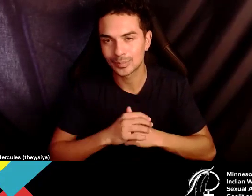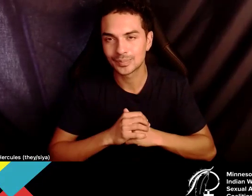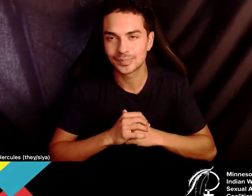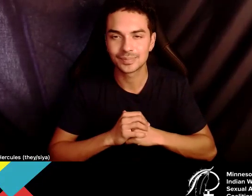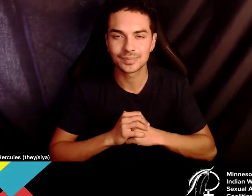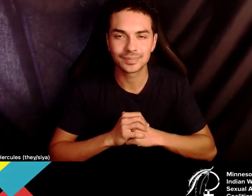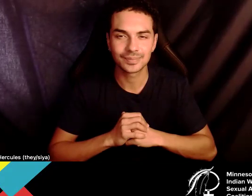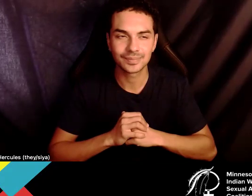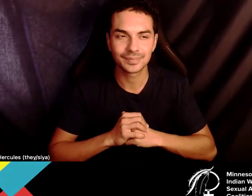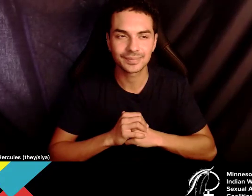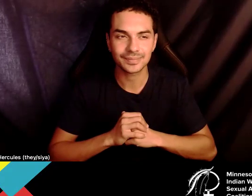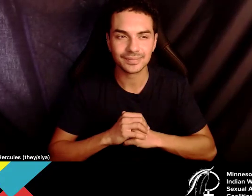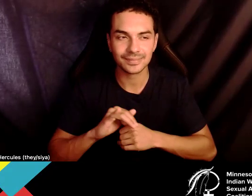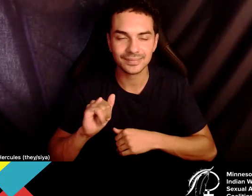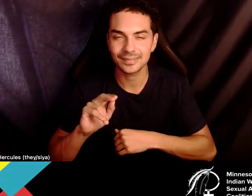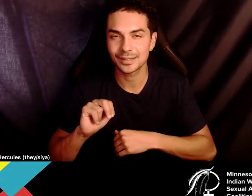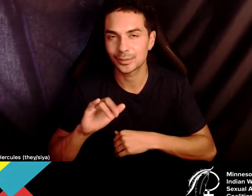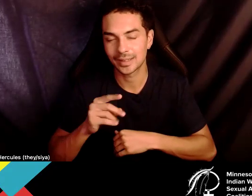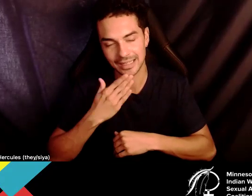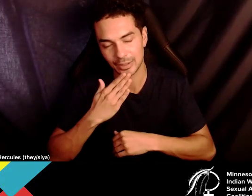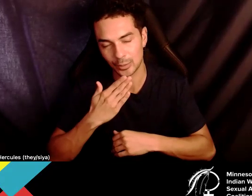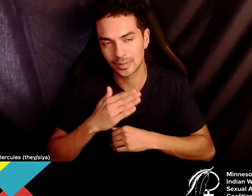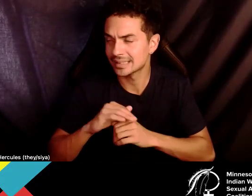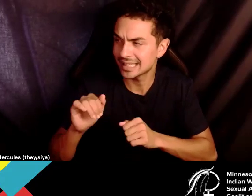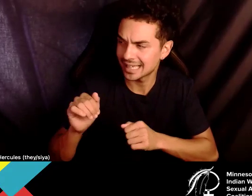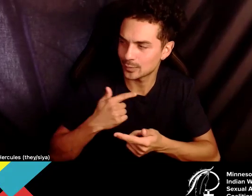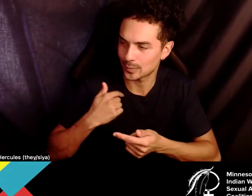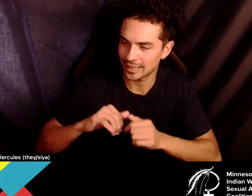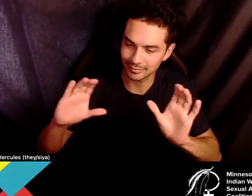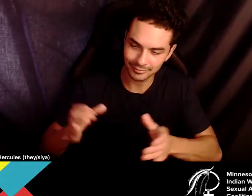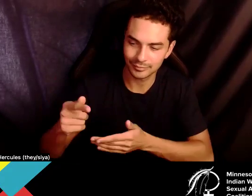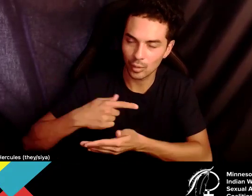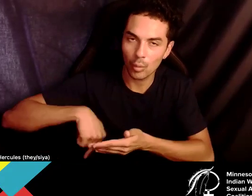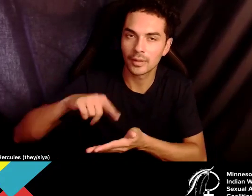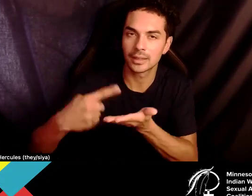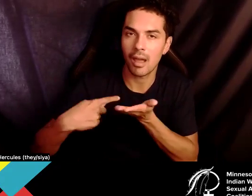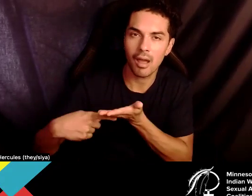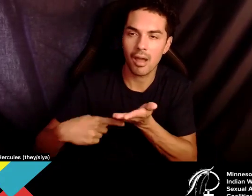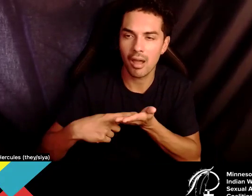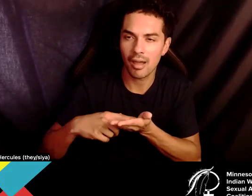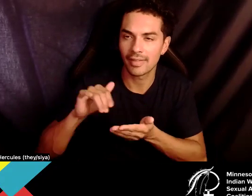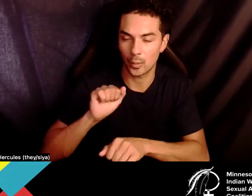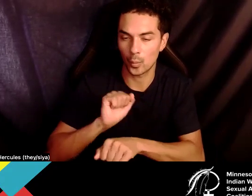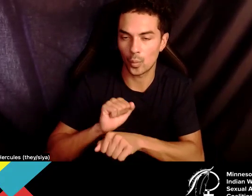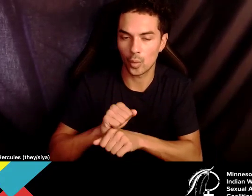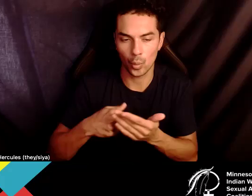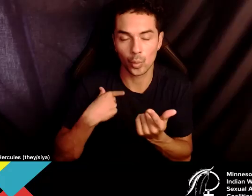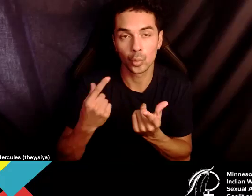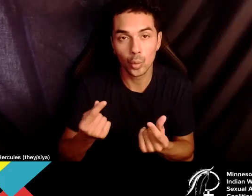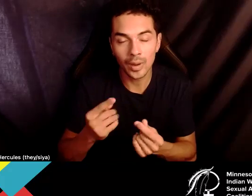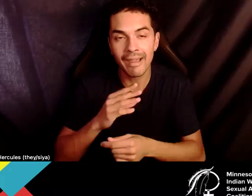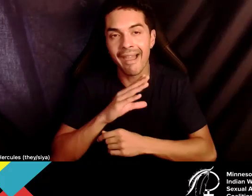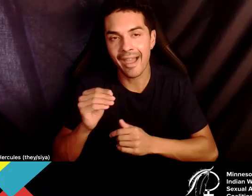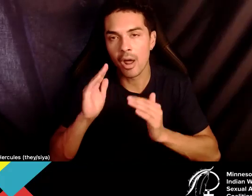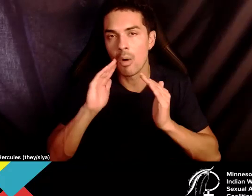Well, it's just such a treat to be able to chat with you all about the work. The work, not only that we're doing, but the work that we're